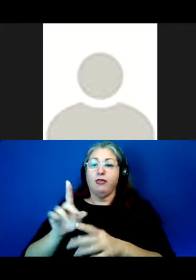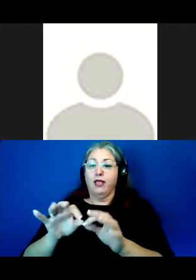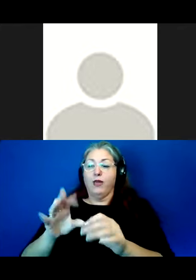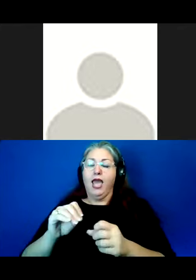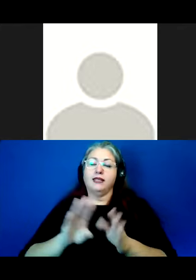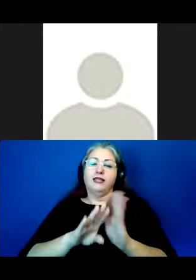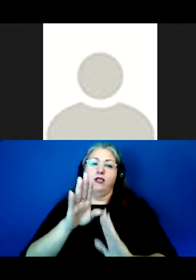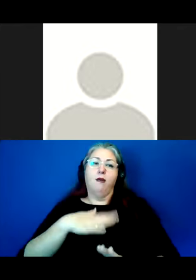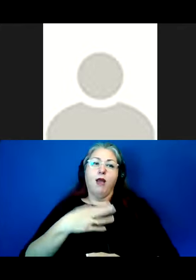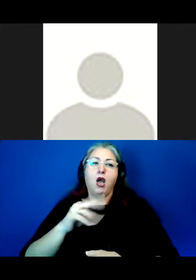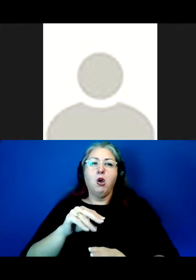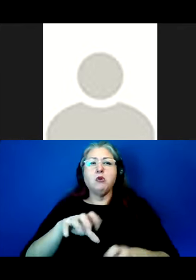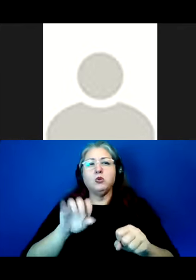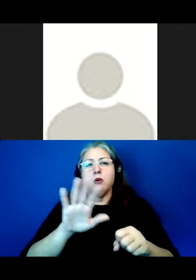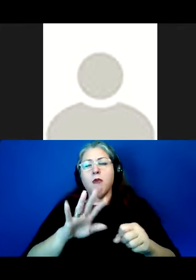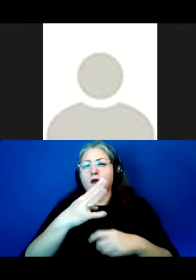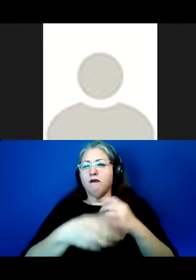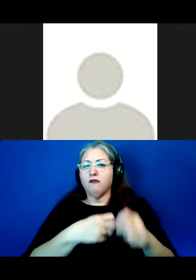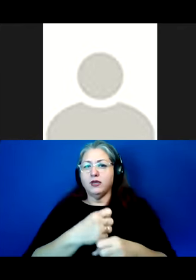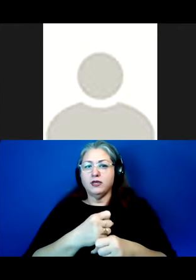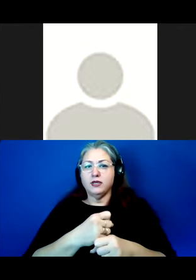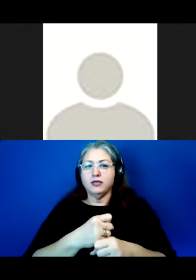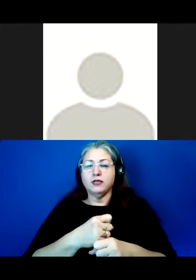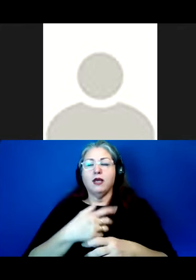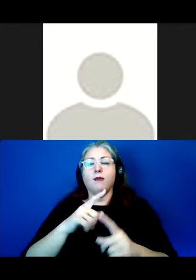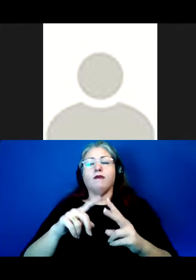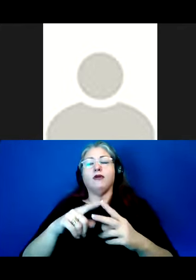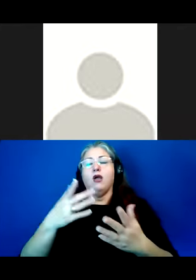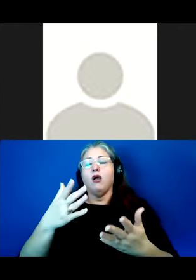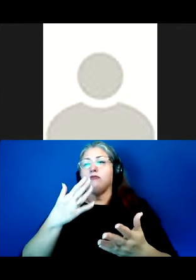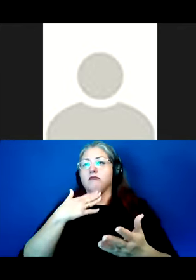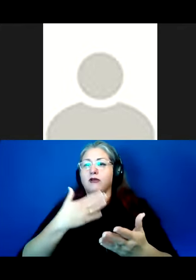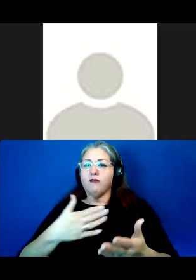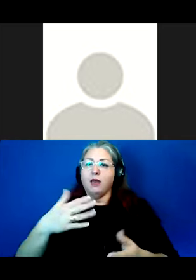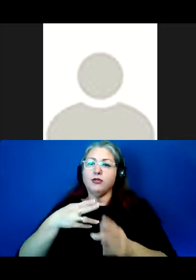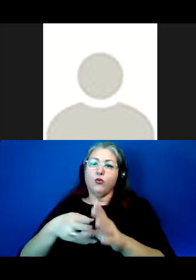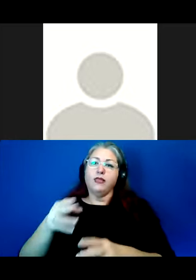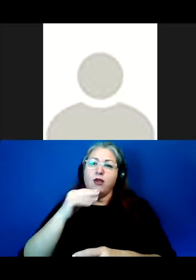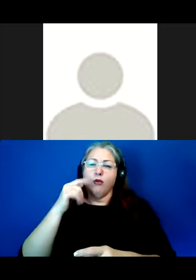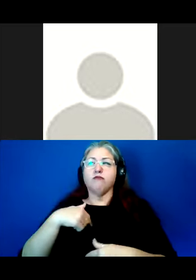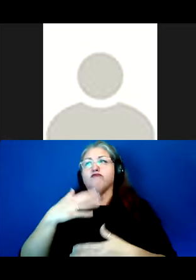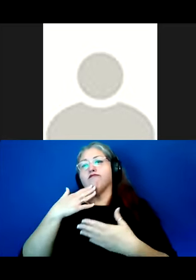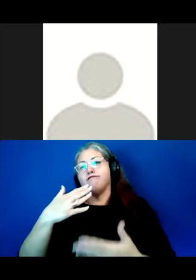of about four years. They very graciously invited me into their home, and I thank them.